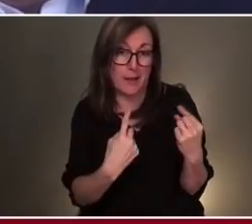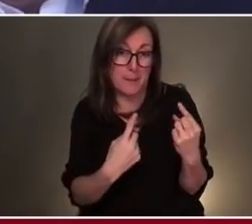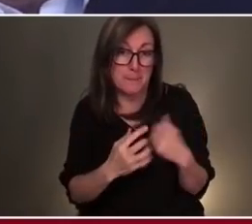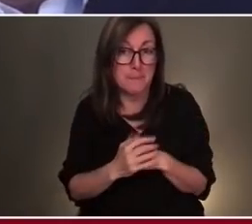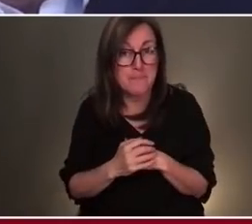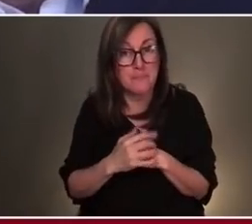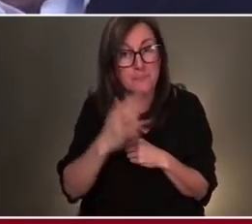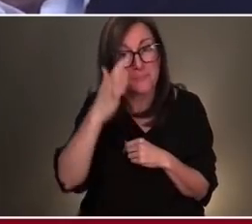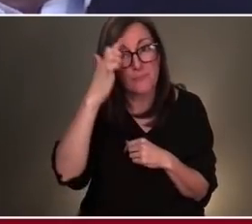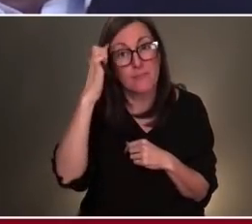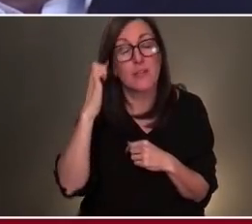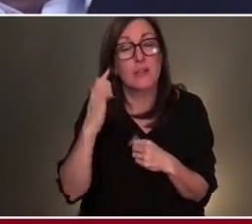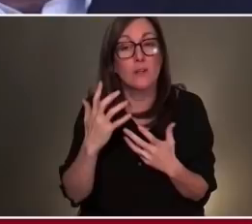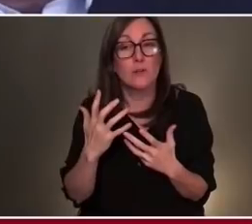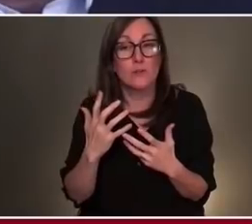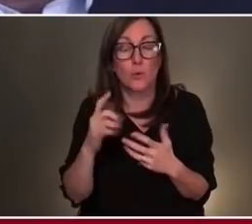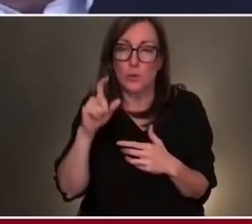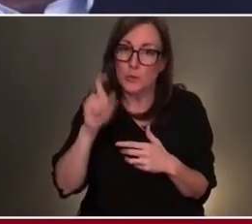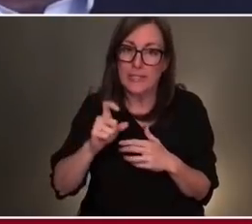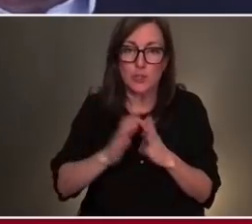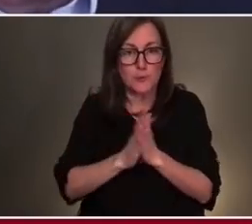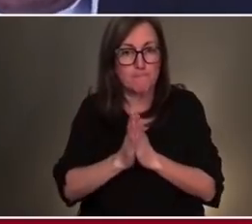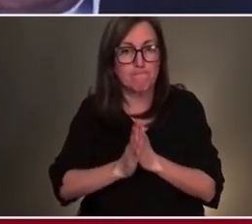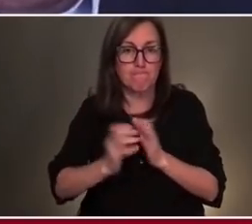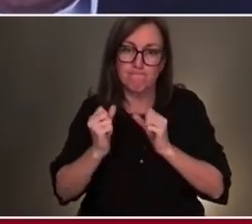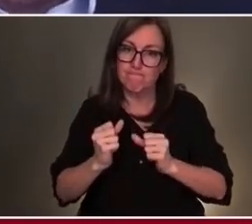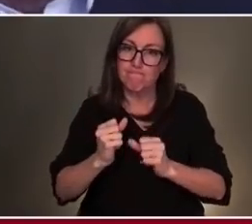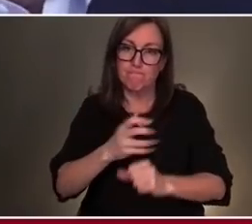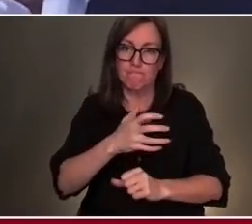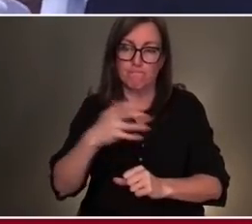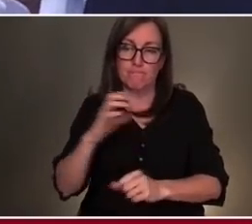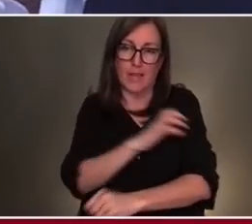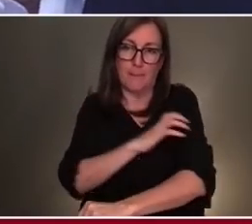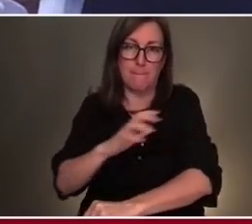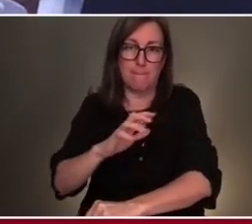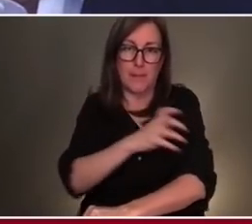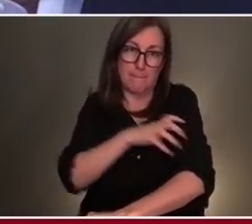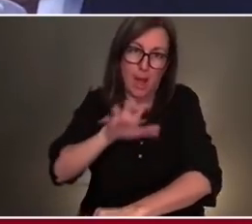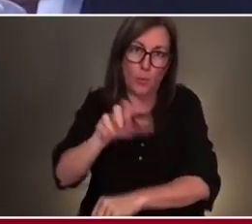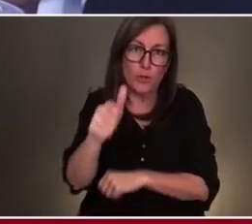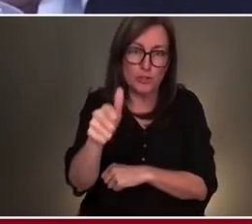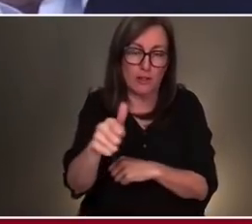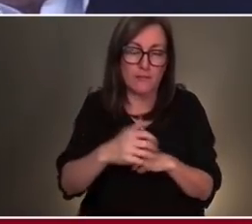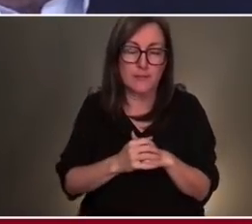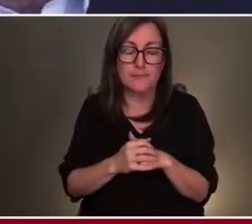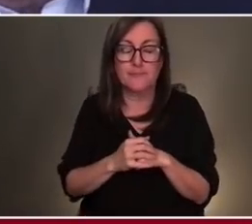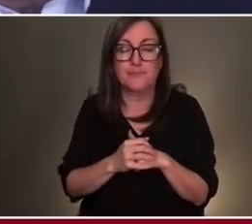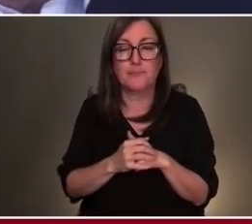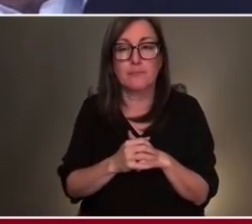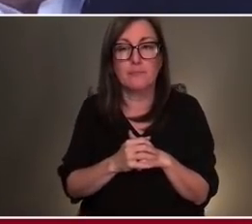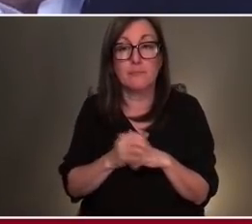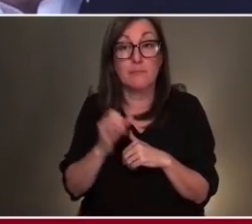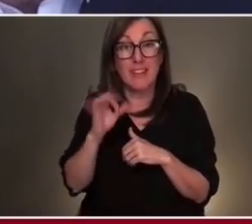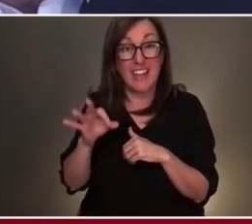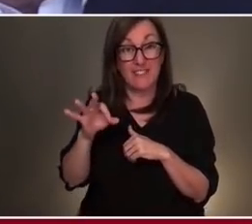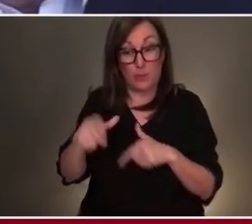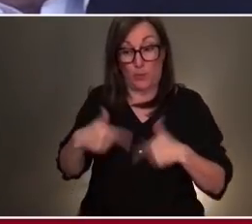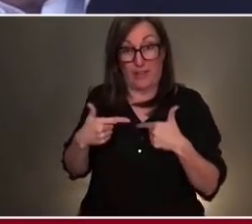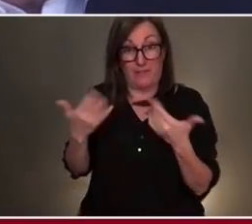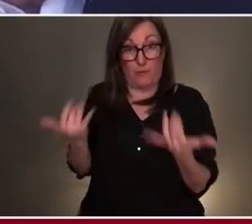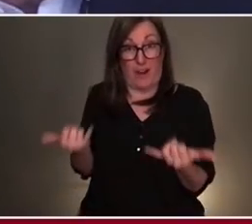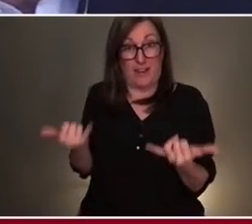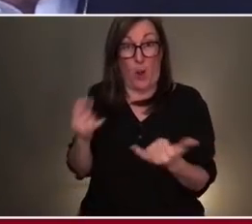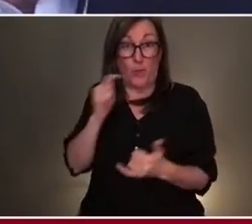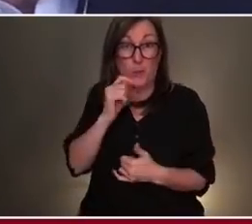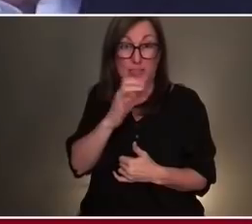you've got to take that bull by the horns and empower yourself. If you are in a community like the Twin Cities right now, or